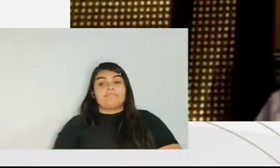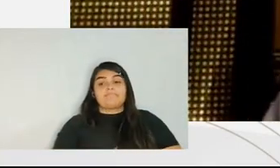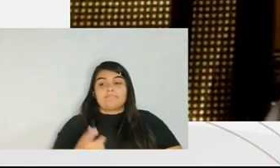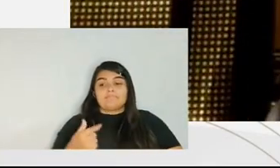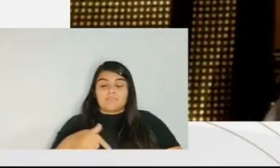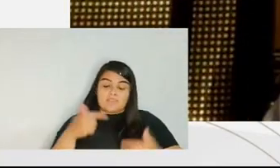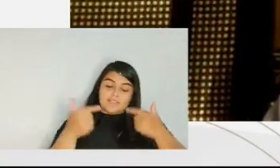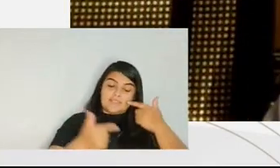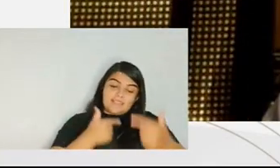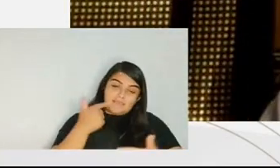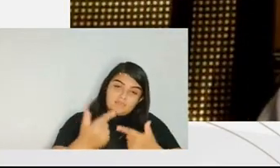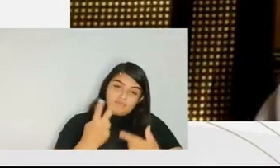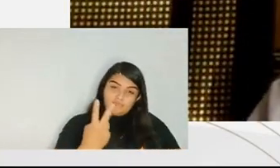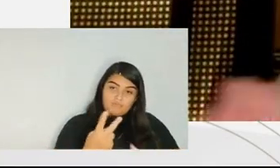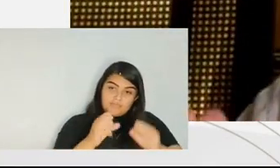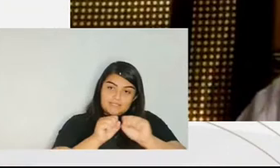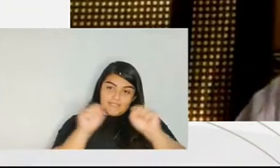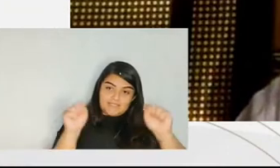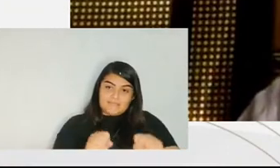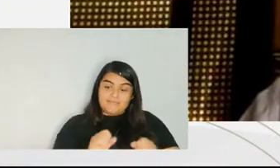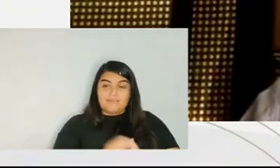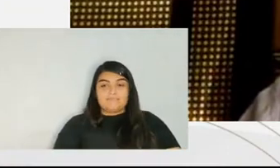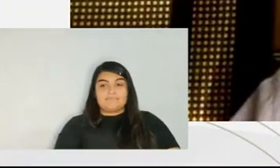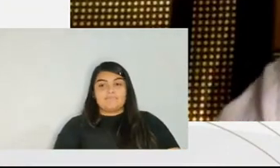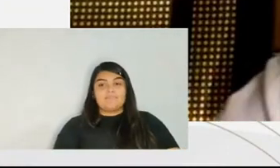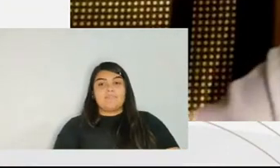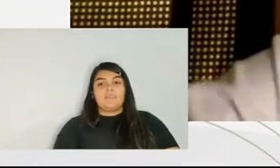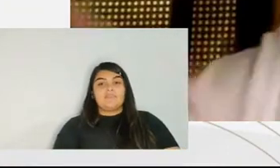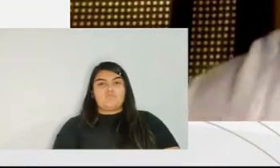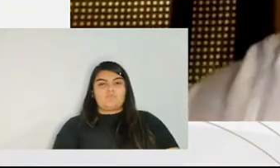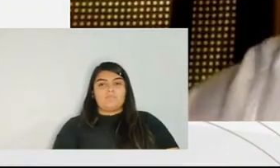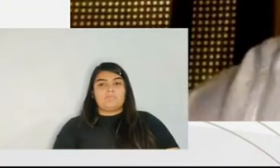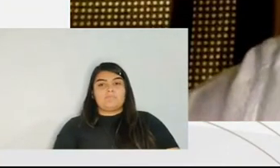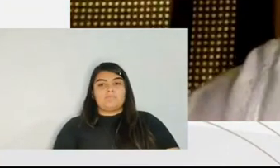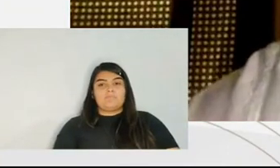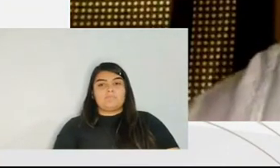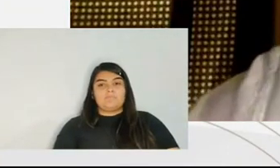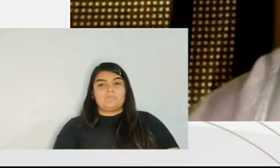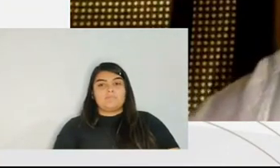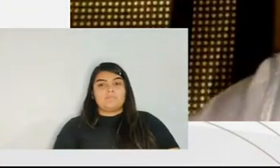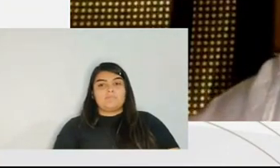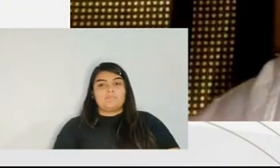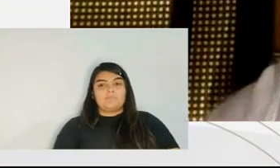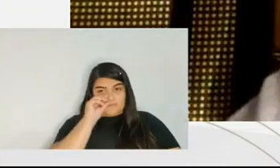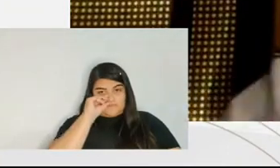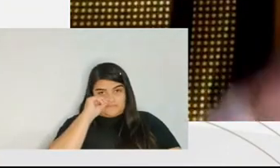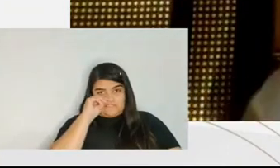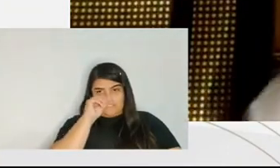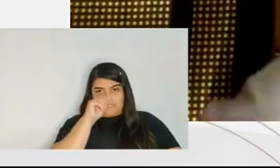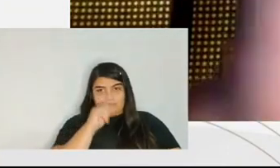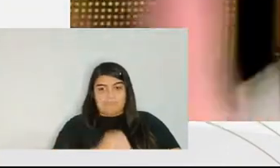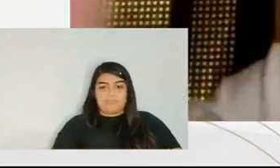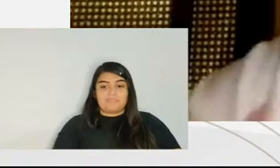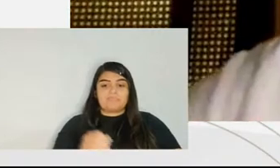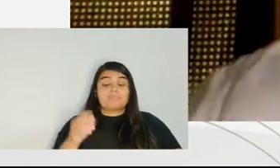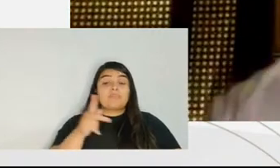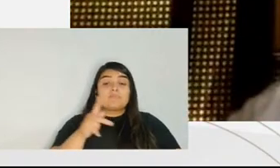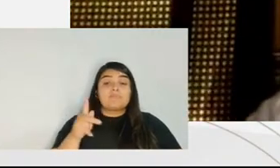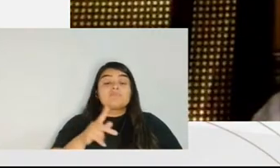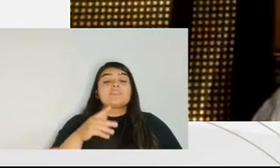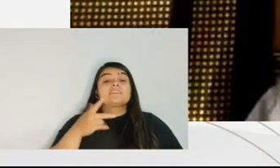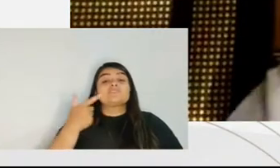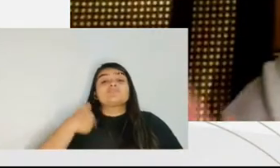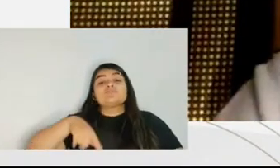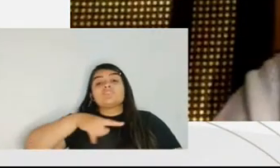we notice that you have worked in both systems it's the time for us to